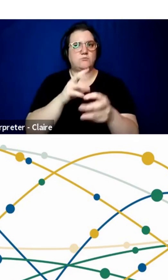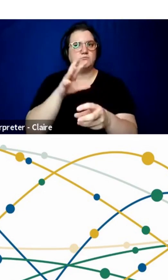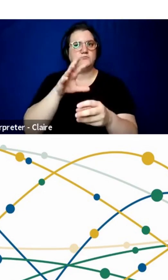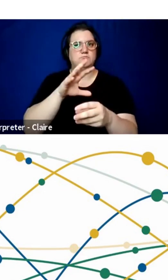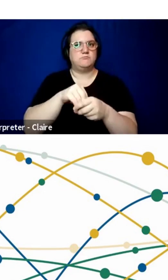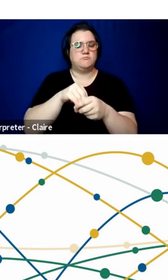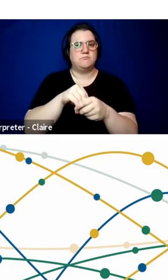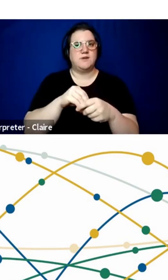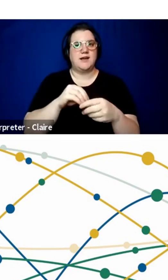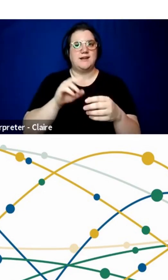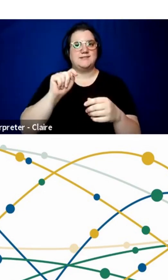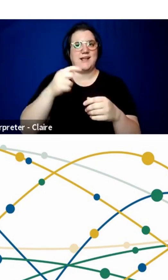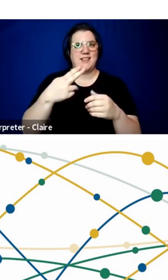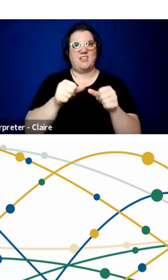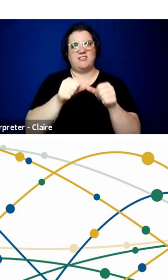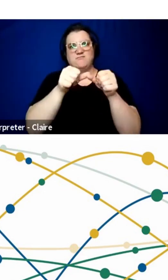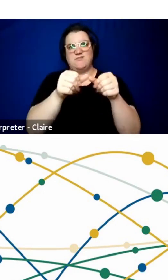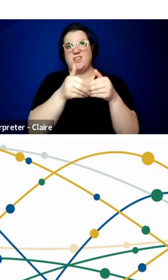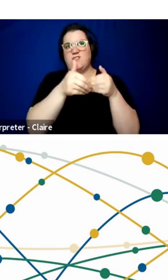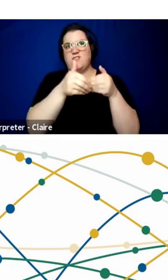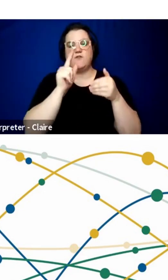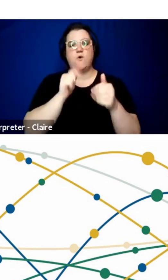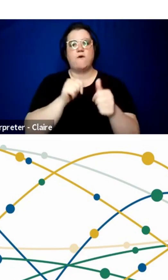as opposed to initial first-time visits?